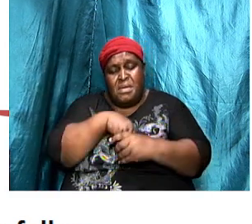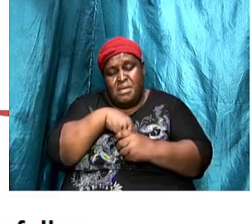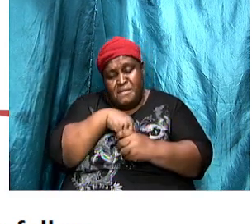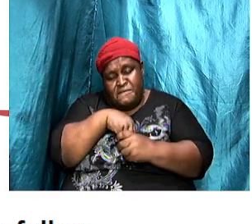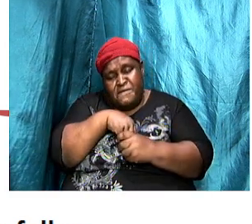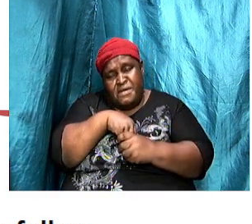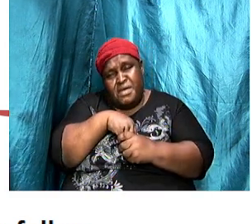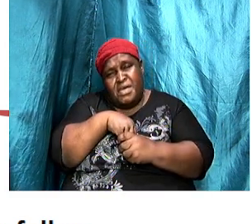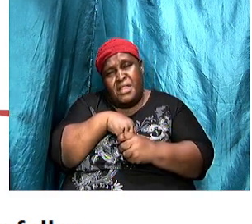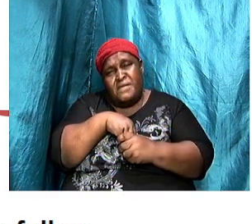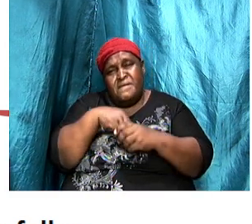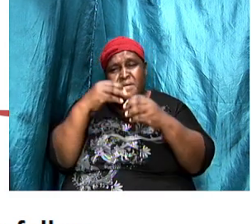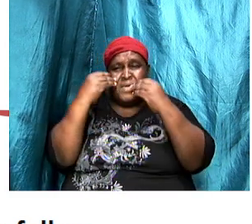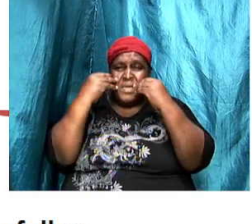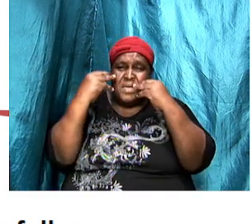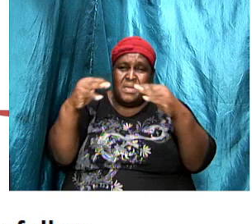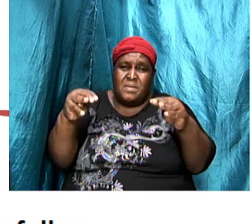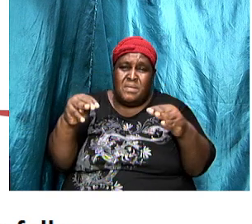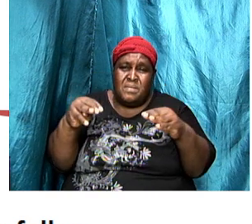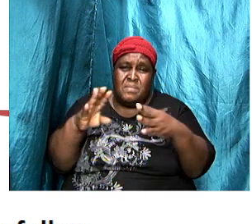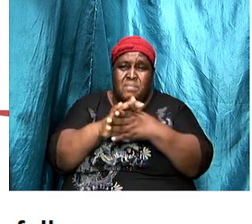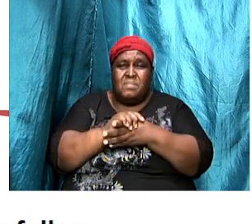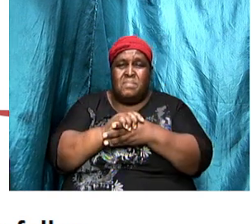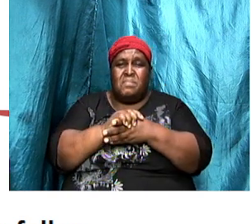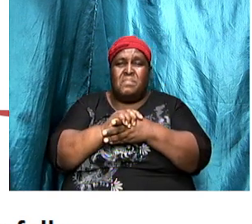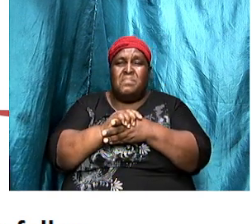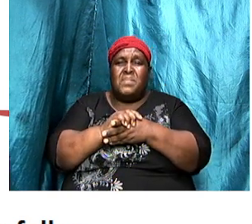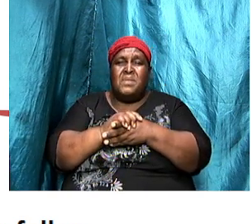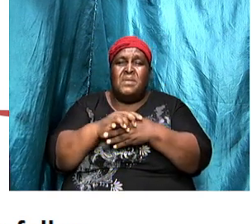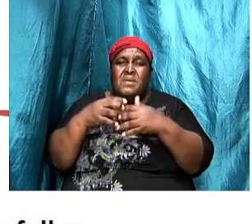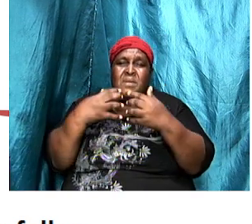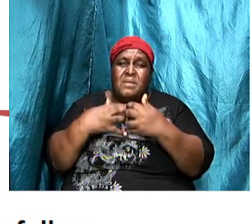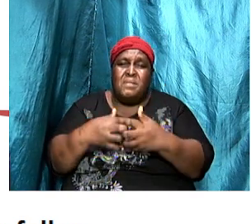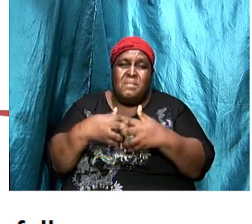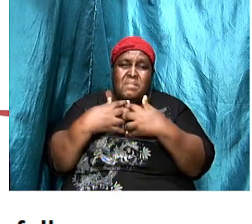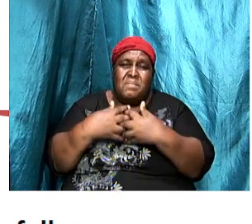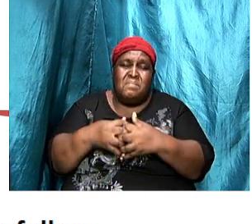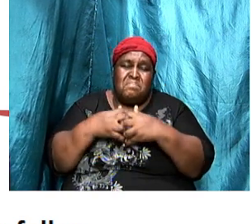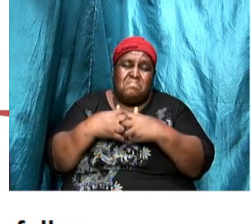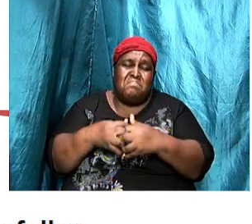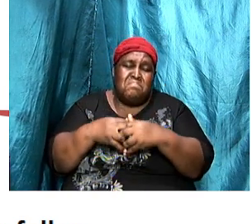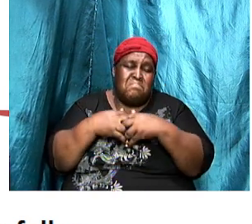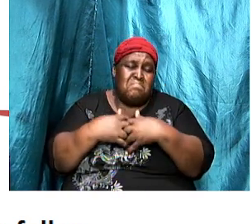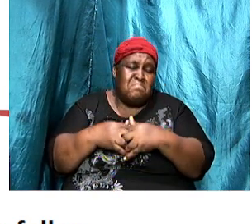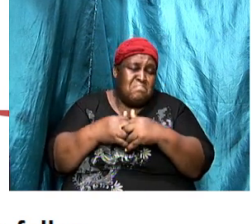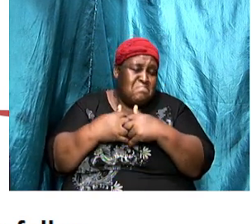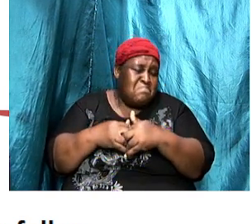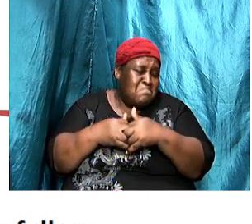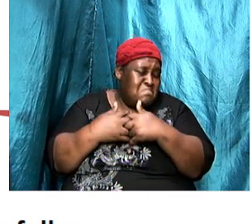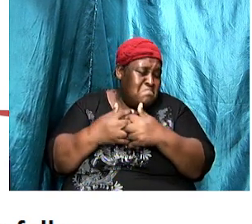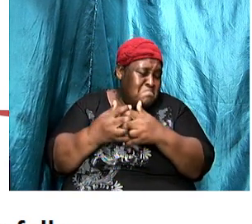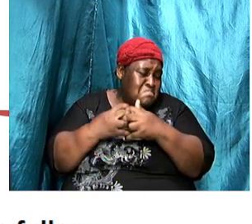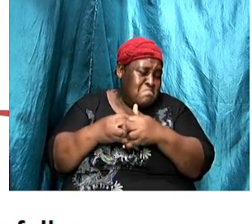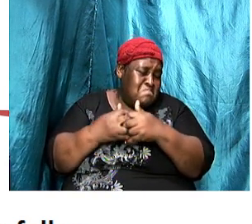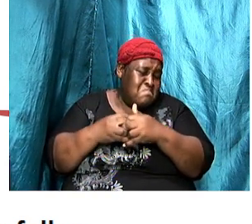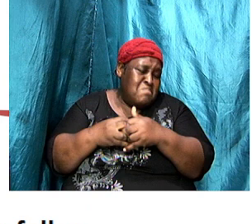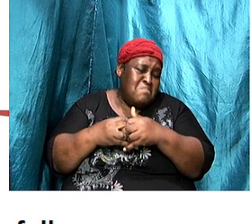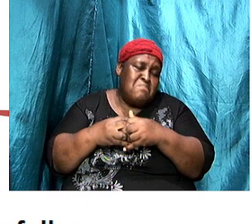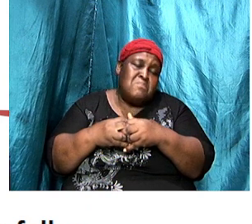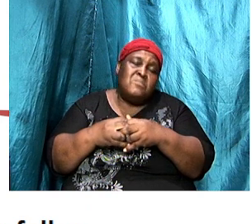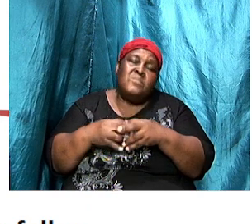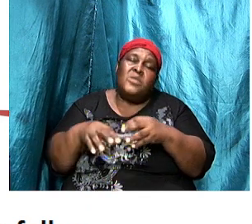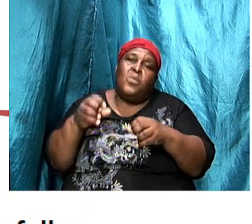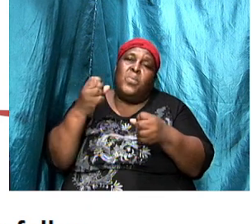evangelistic machinery is well oiled big on the